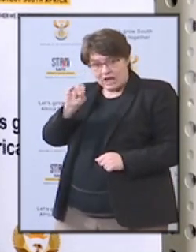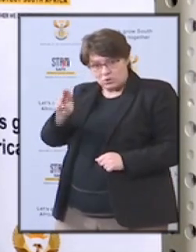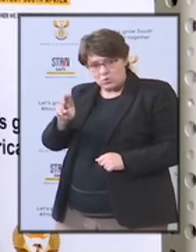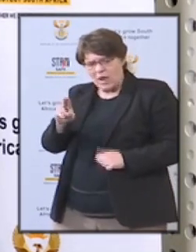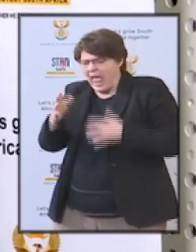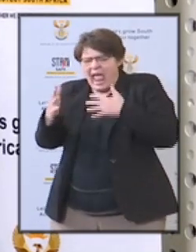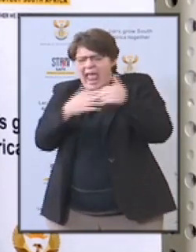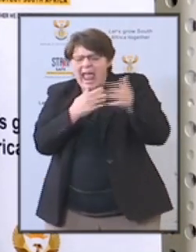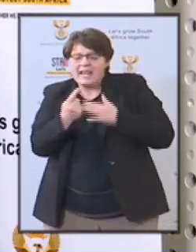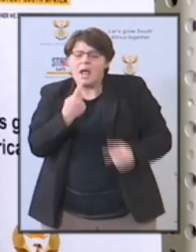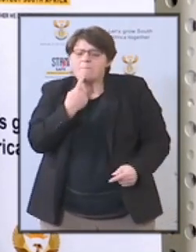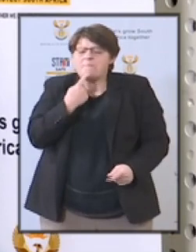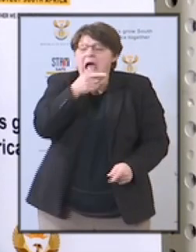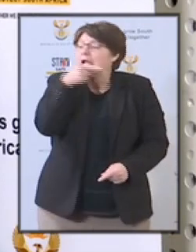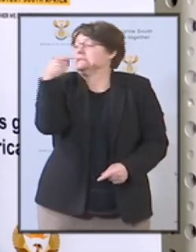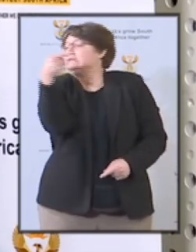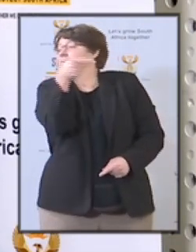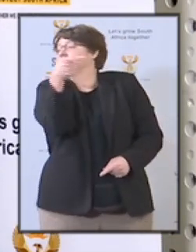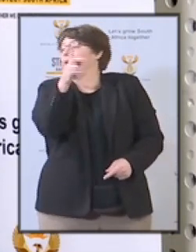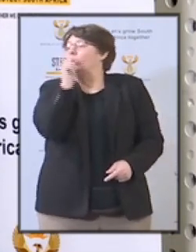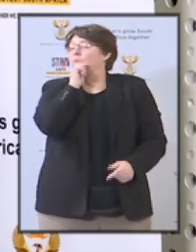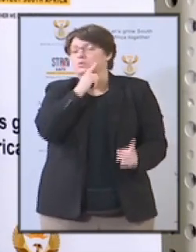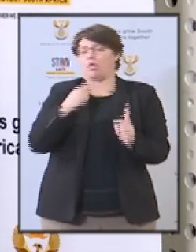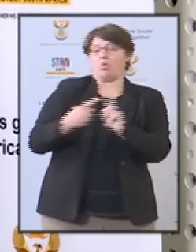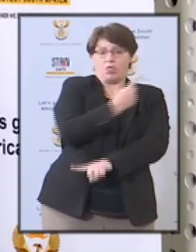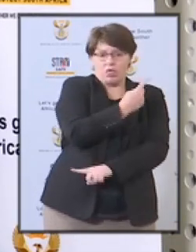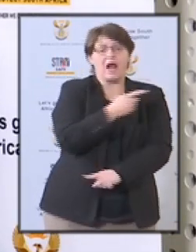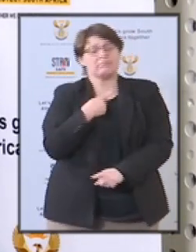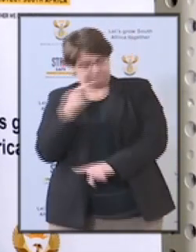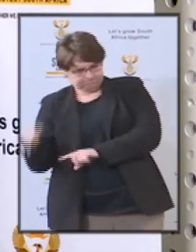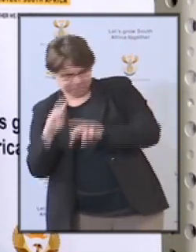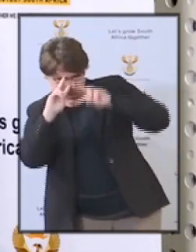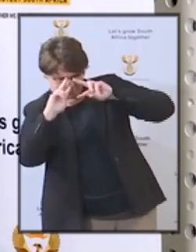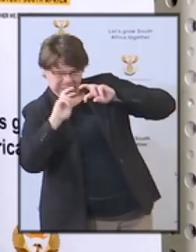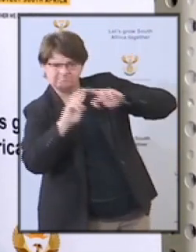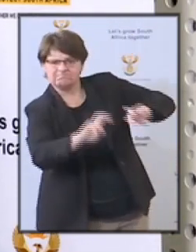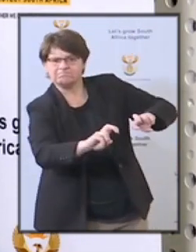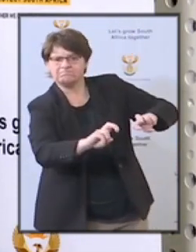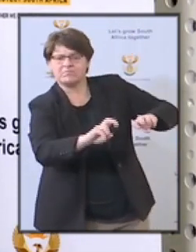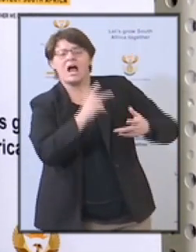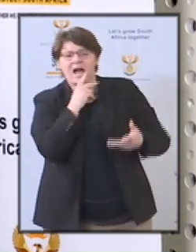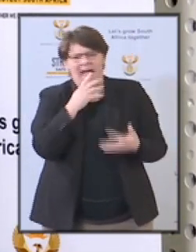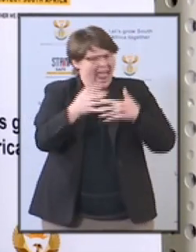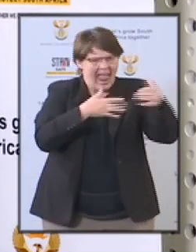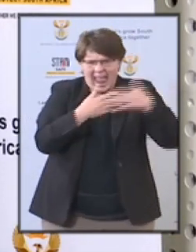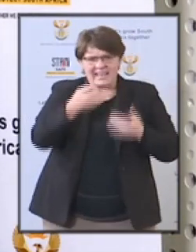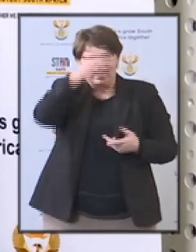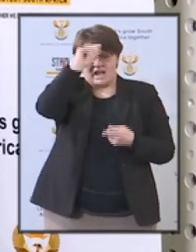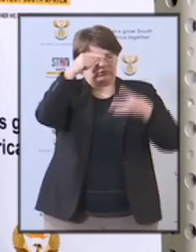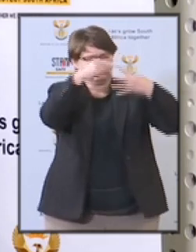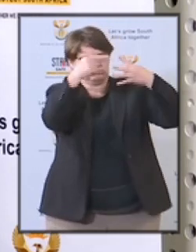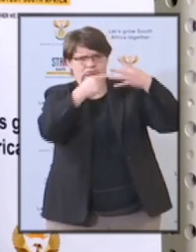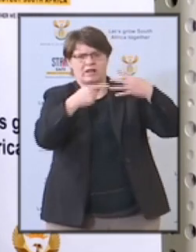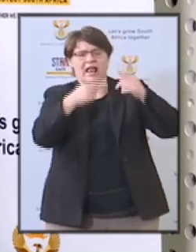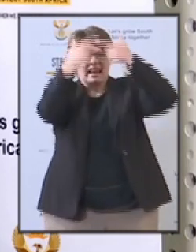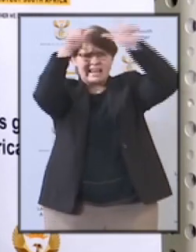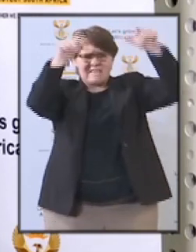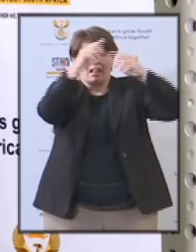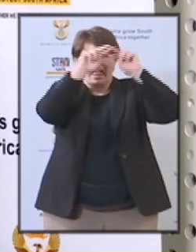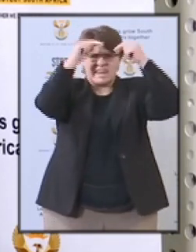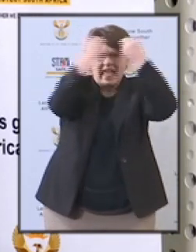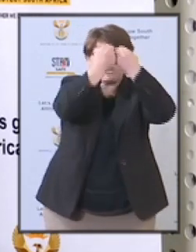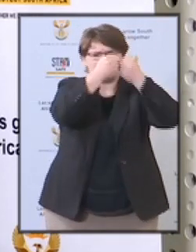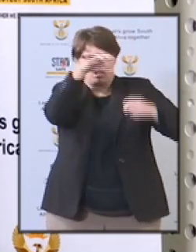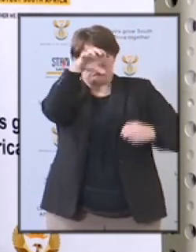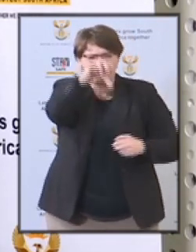relating to the misuse of COVID-19 funds across all spheres of government and institutions and